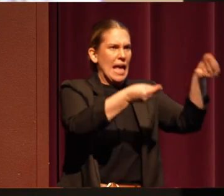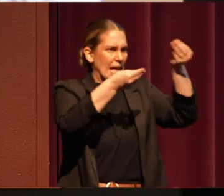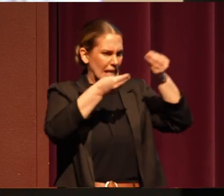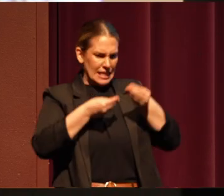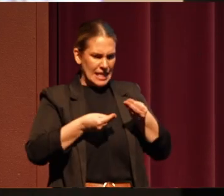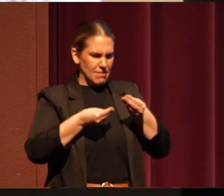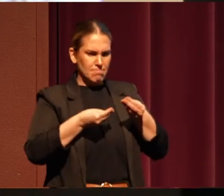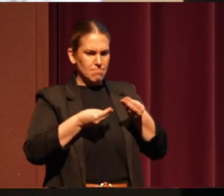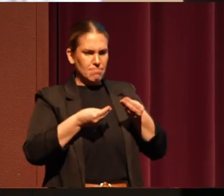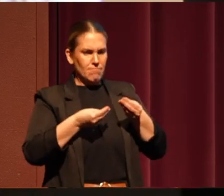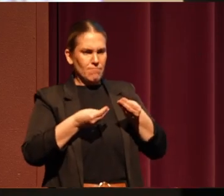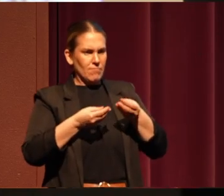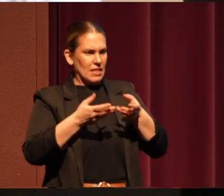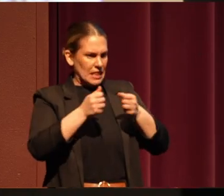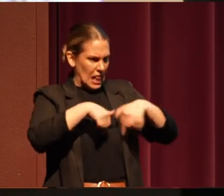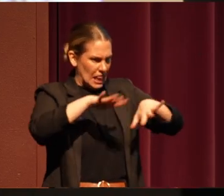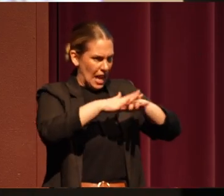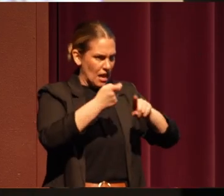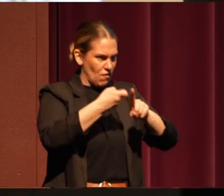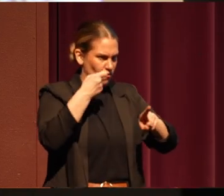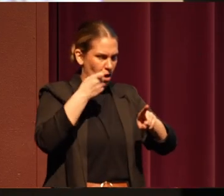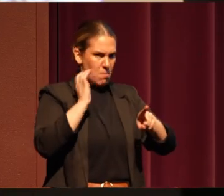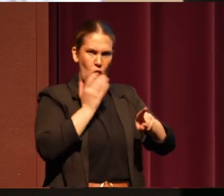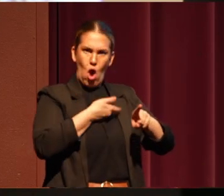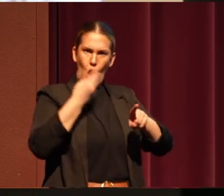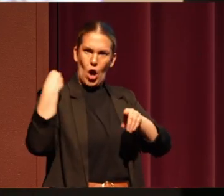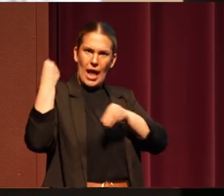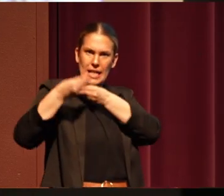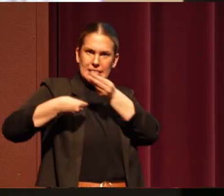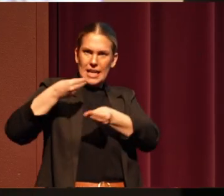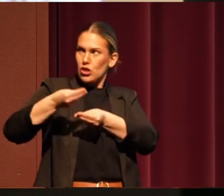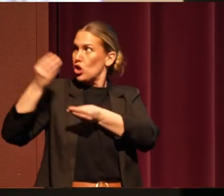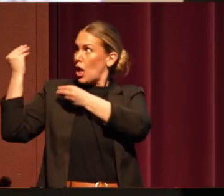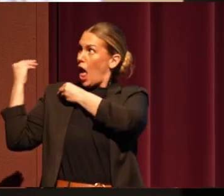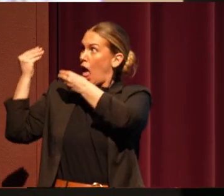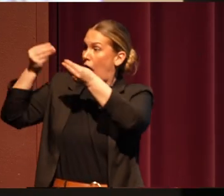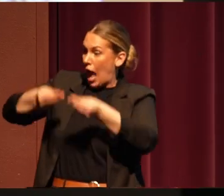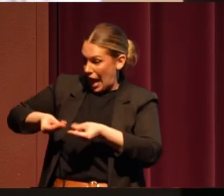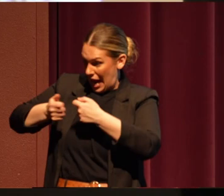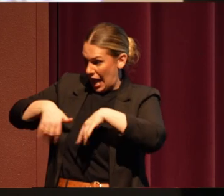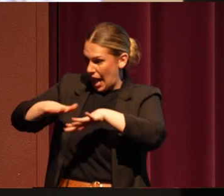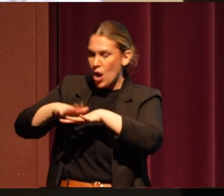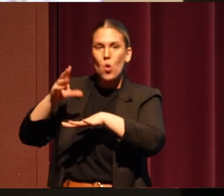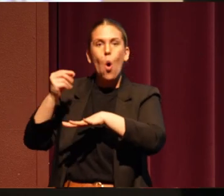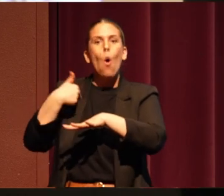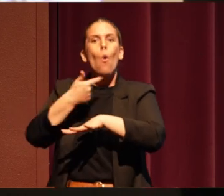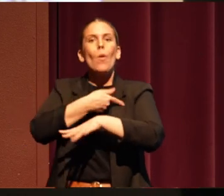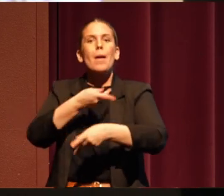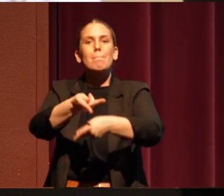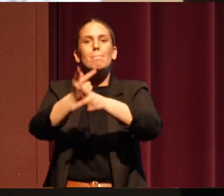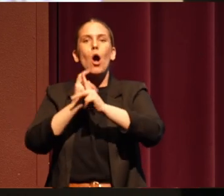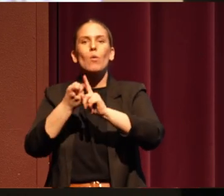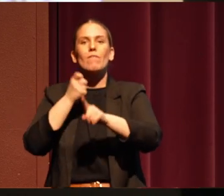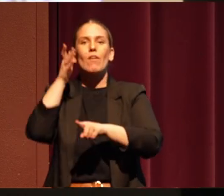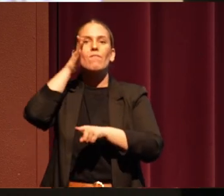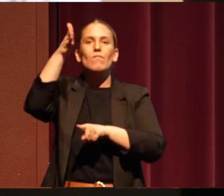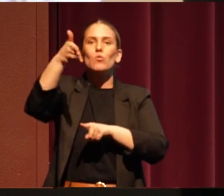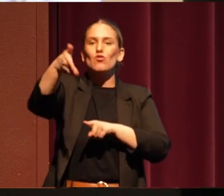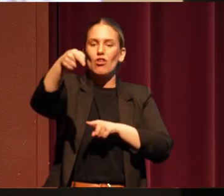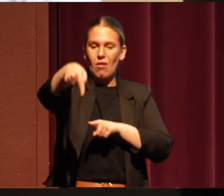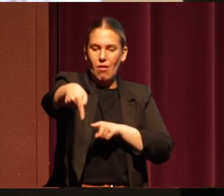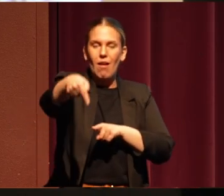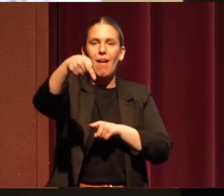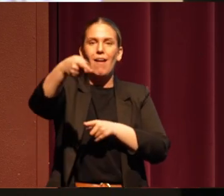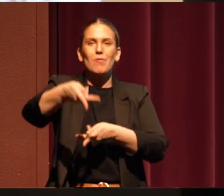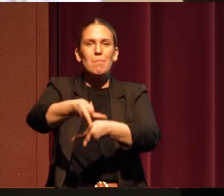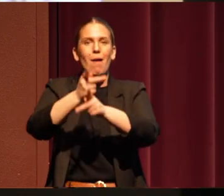borrow it from our children. And I think if every single one of us took that mind of stewardship and thought generationally,